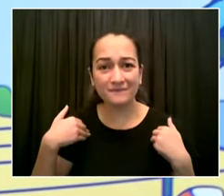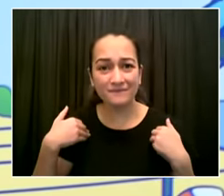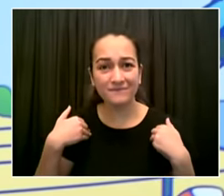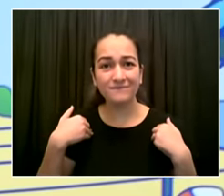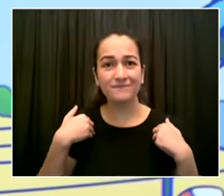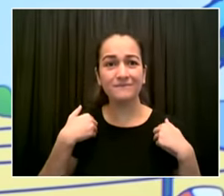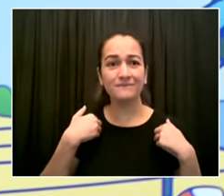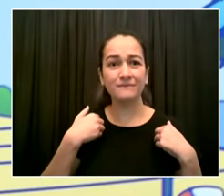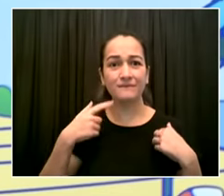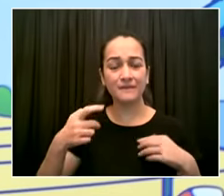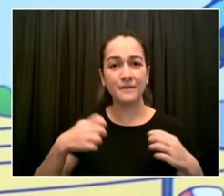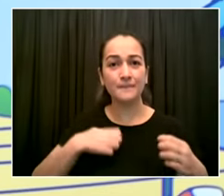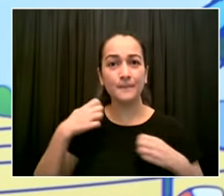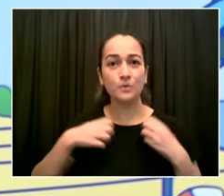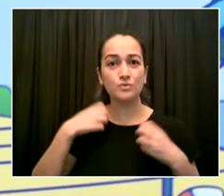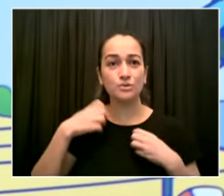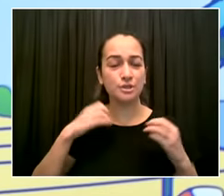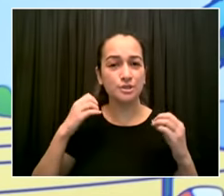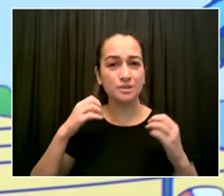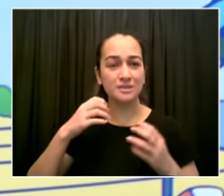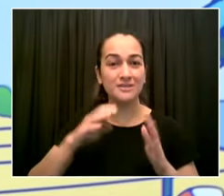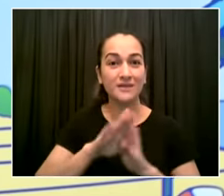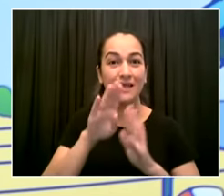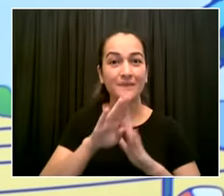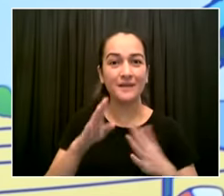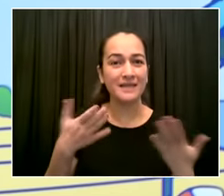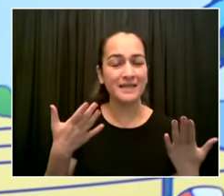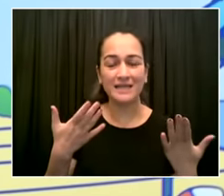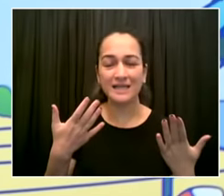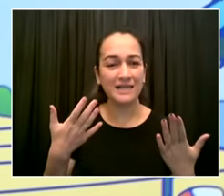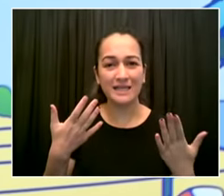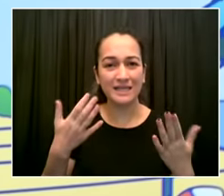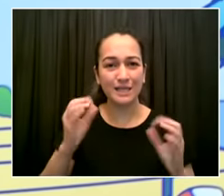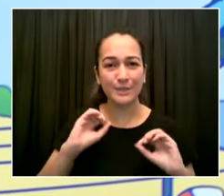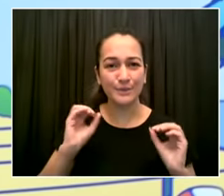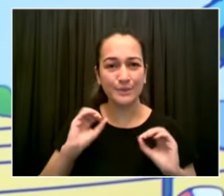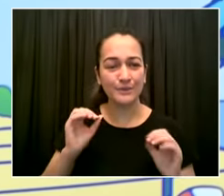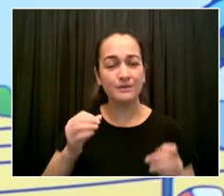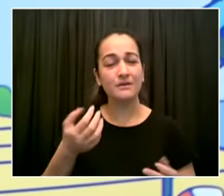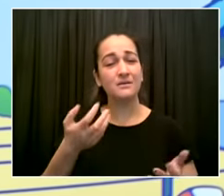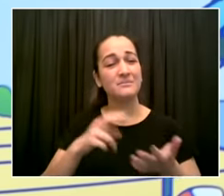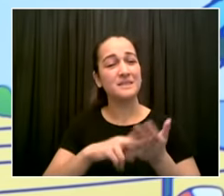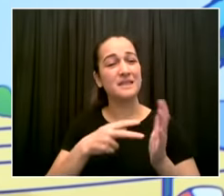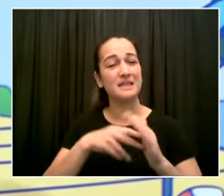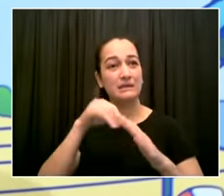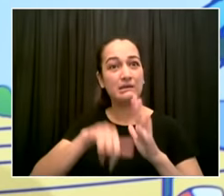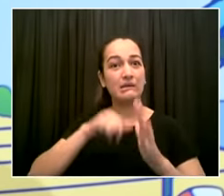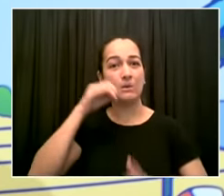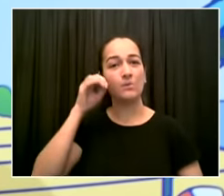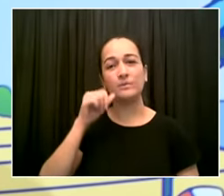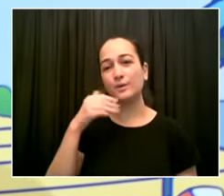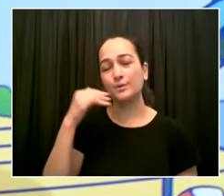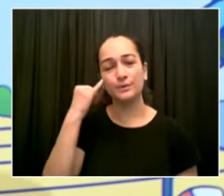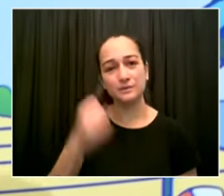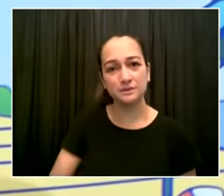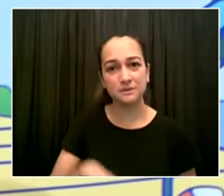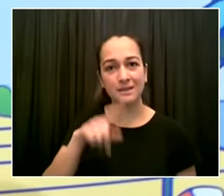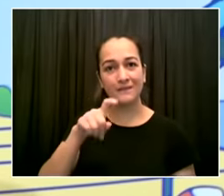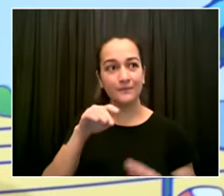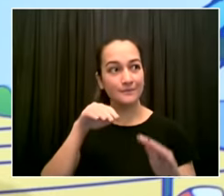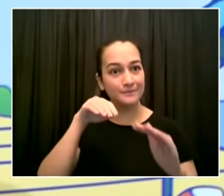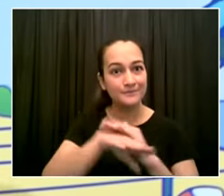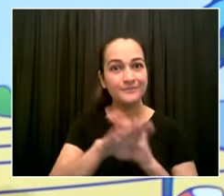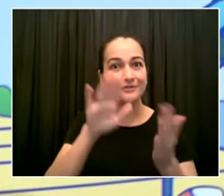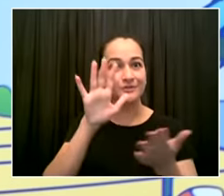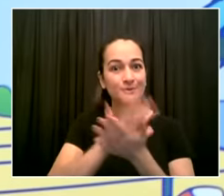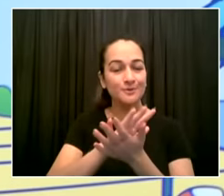uh we are adamant i'm adamant chancellor's adamant health commissioner's adamant this is what has to happen